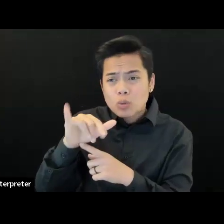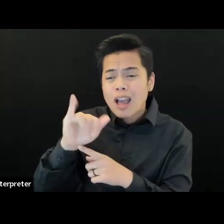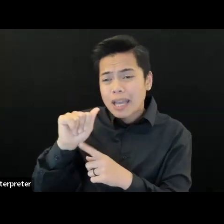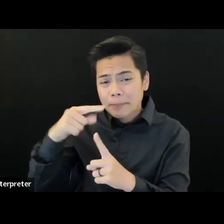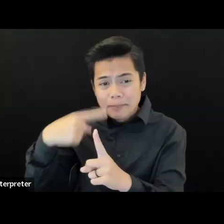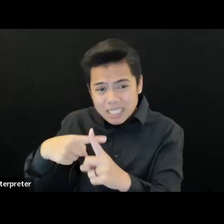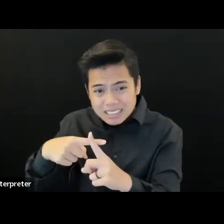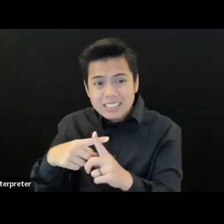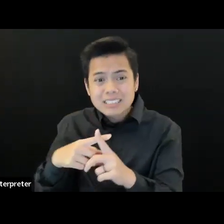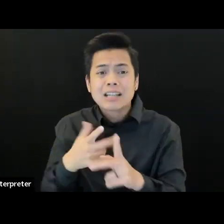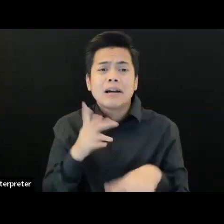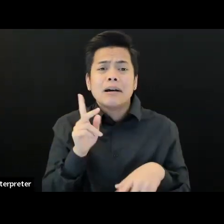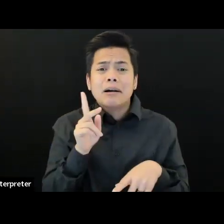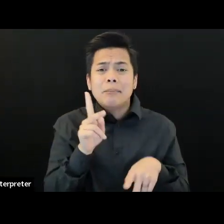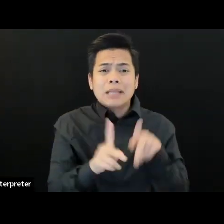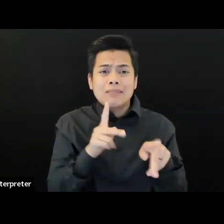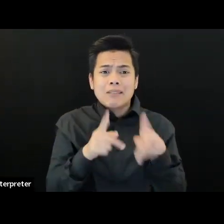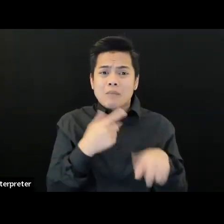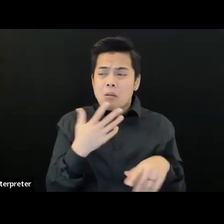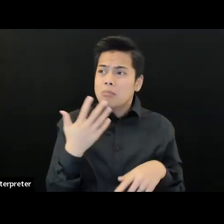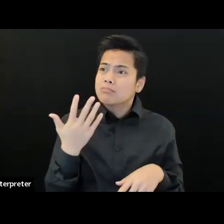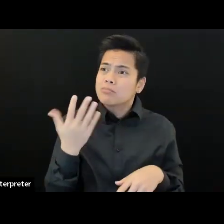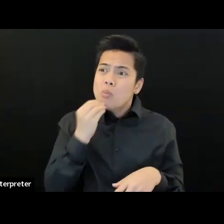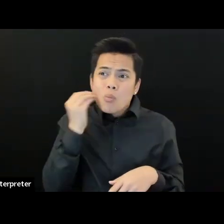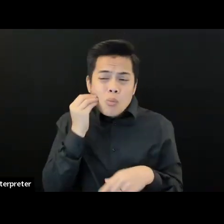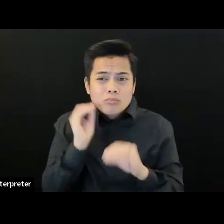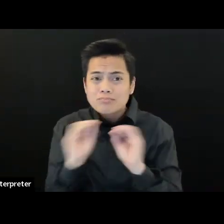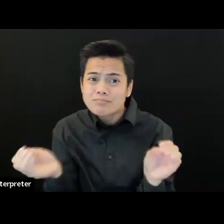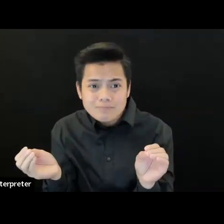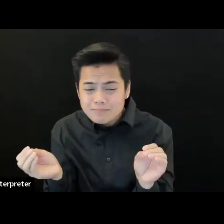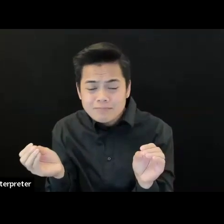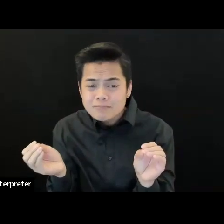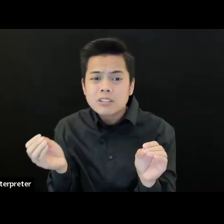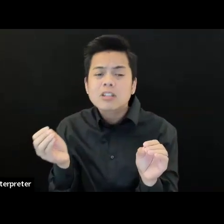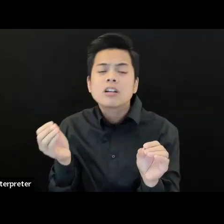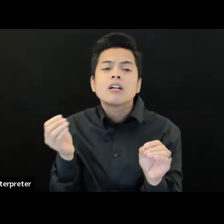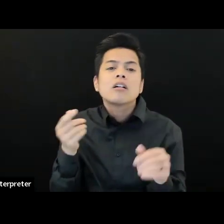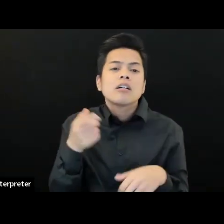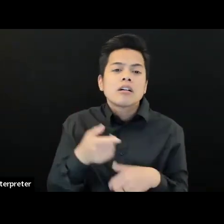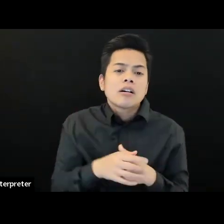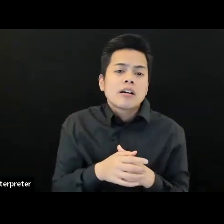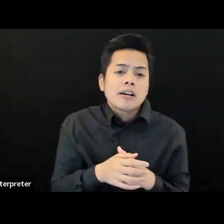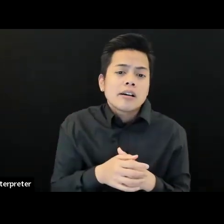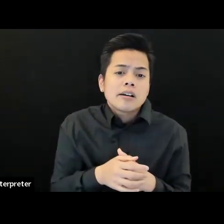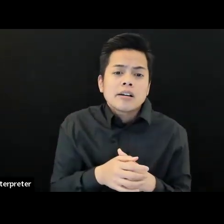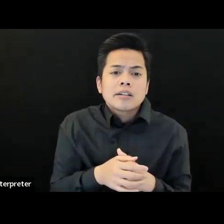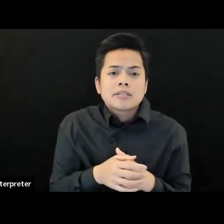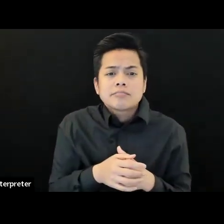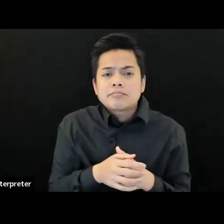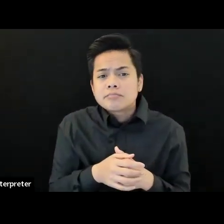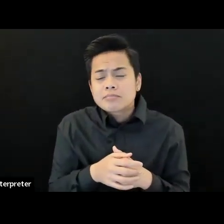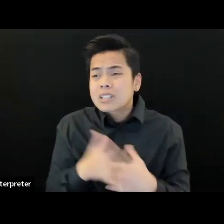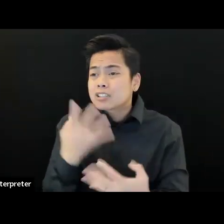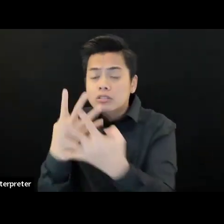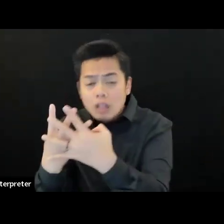impacted. So that covers a lot of different institutions and jails and prisons,